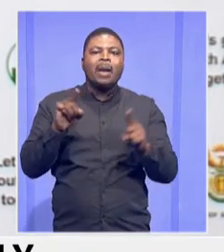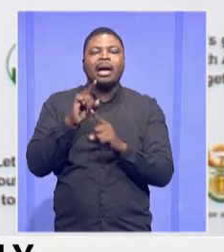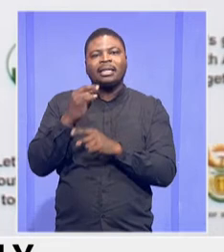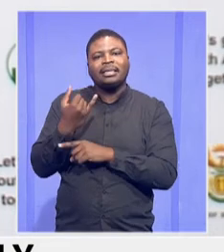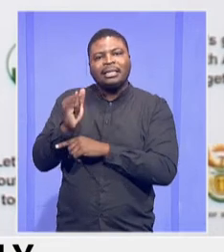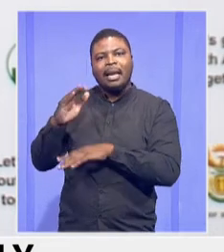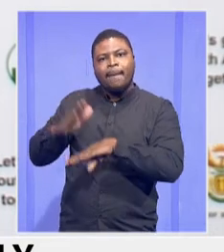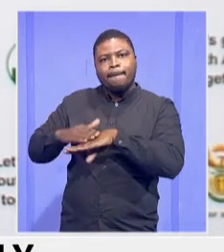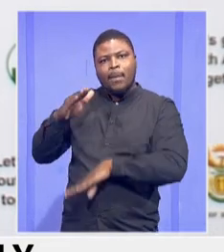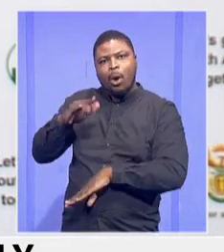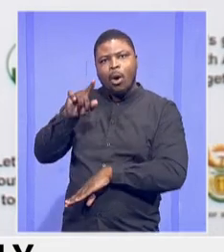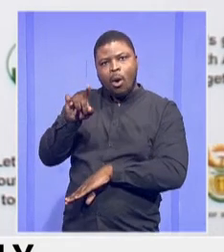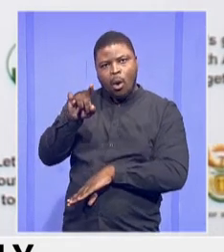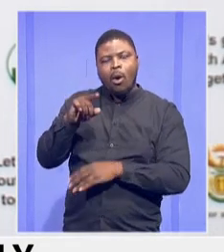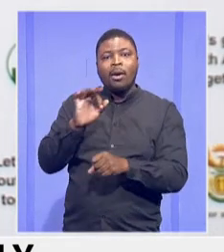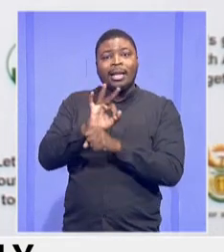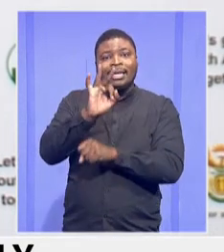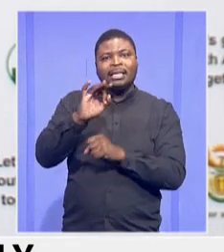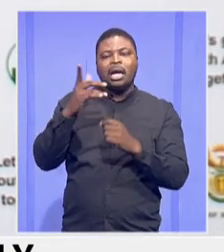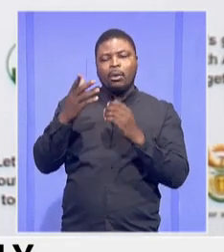which would take us to 27.